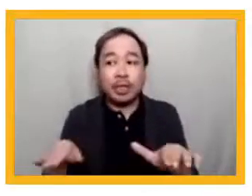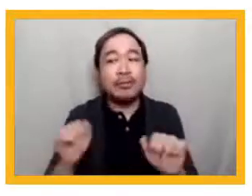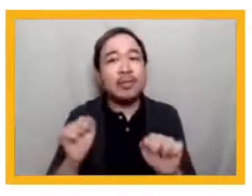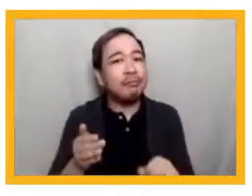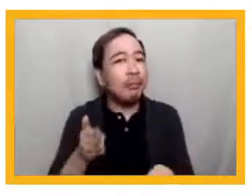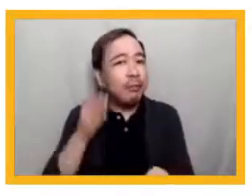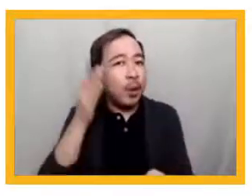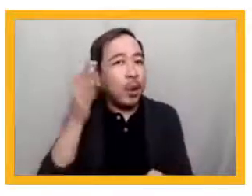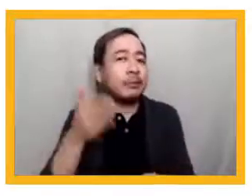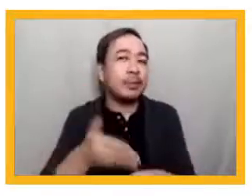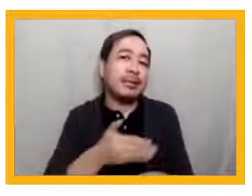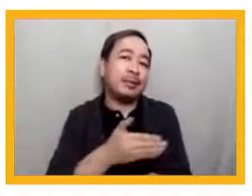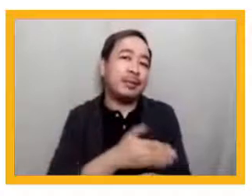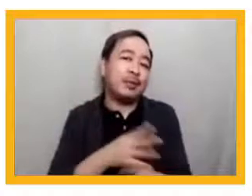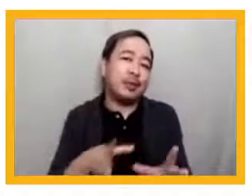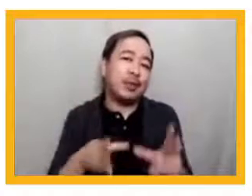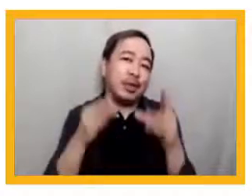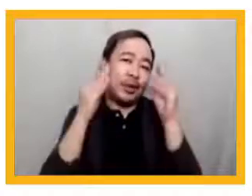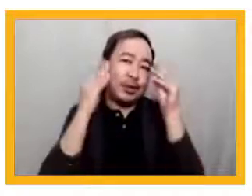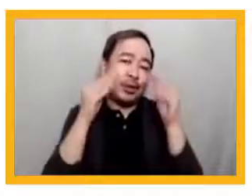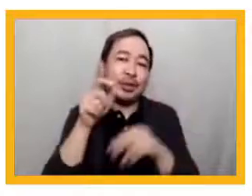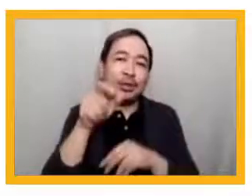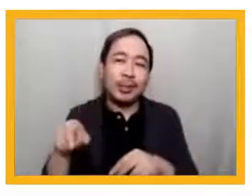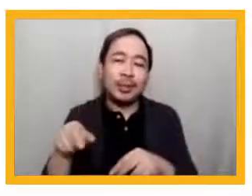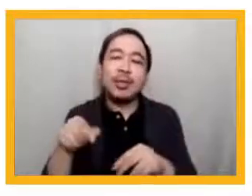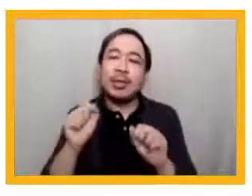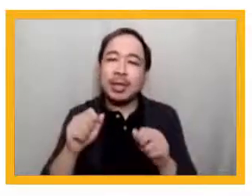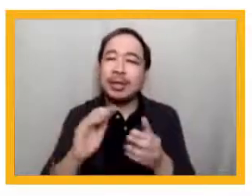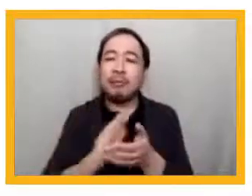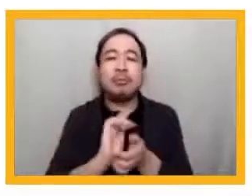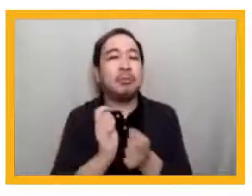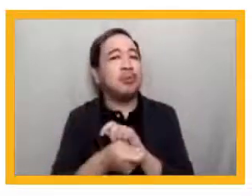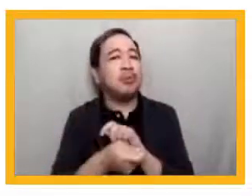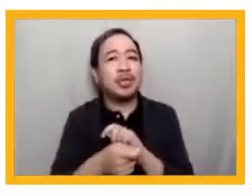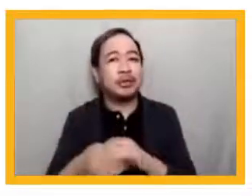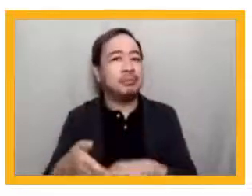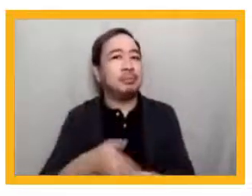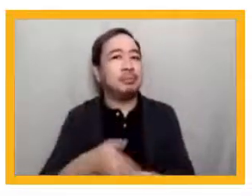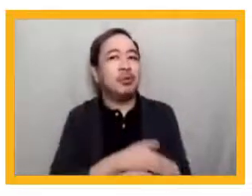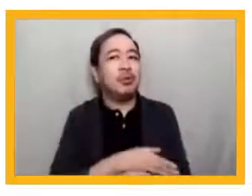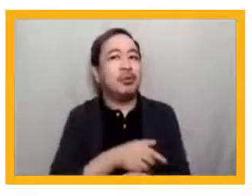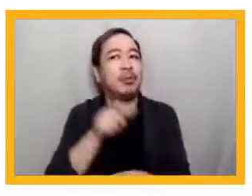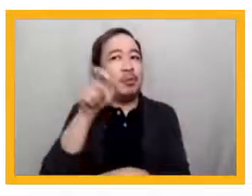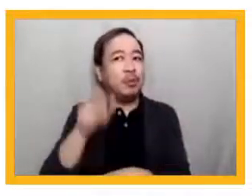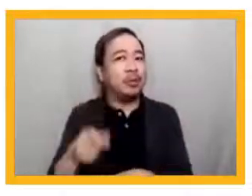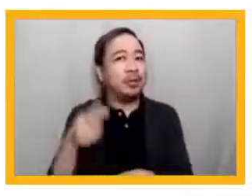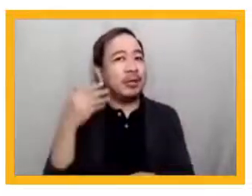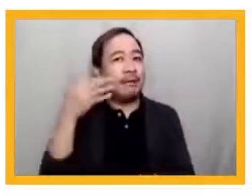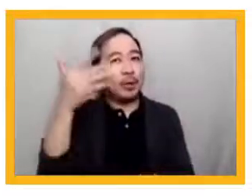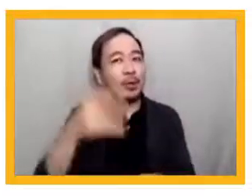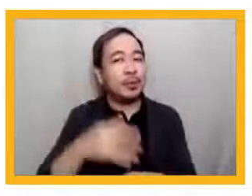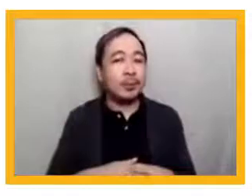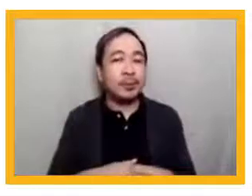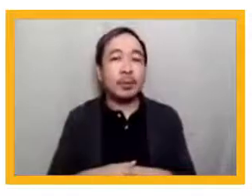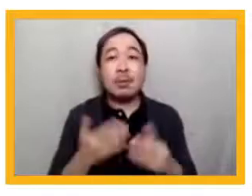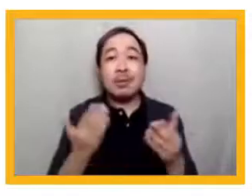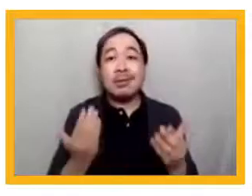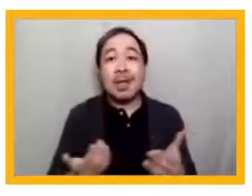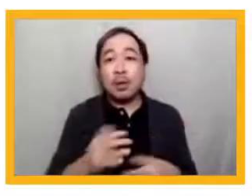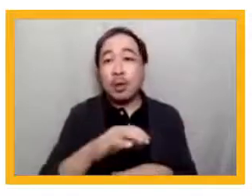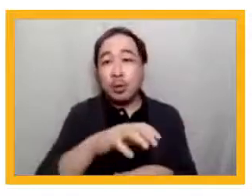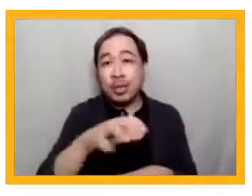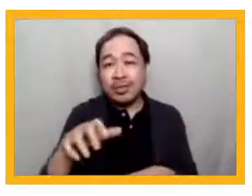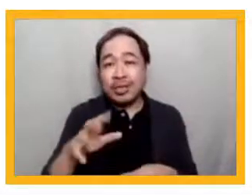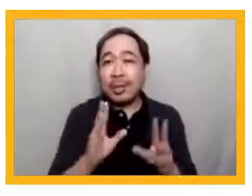and become what we ultimately all hope for them, better versions of ourselves. Today's regional meetings provided a wonderful opportunity to seek